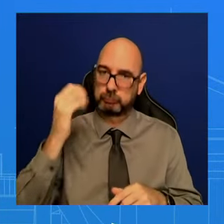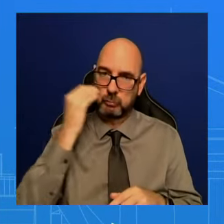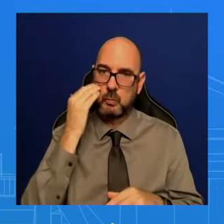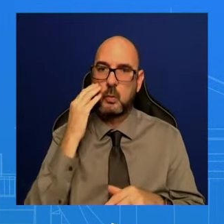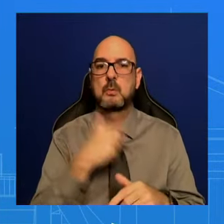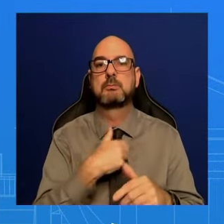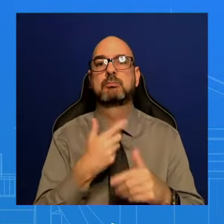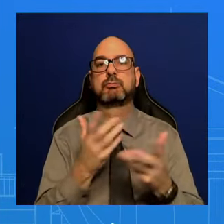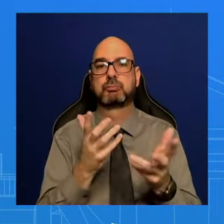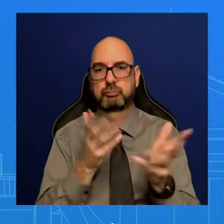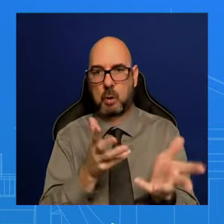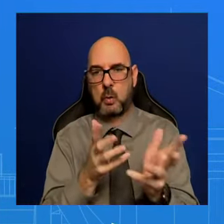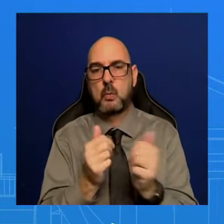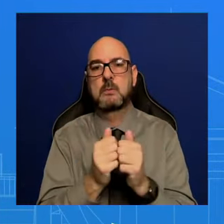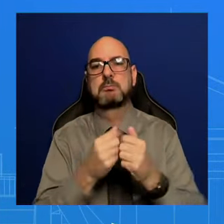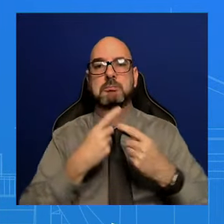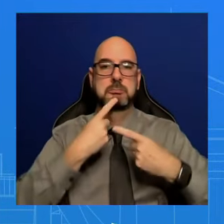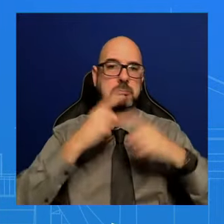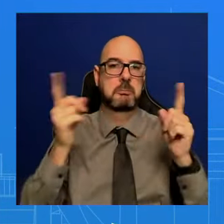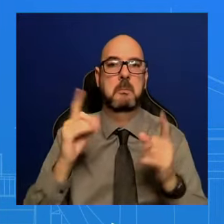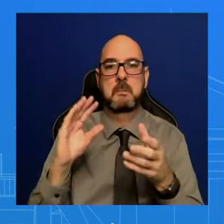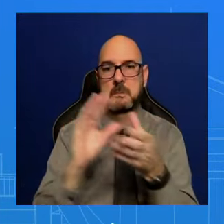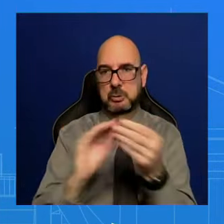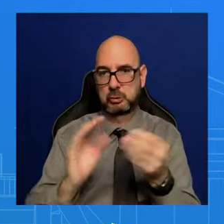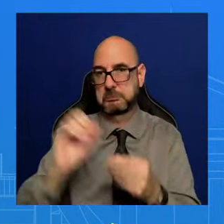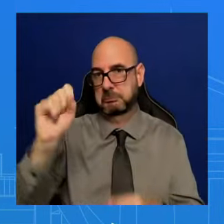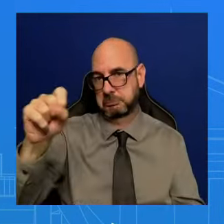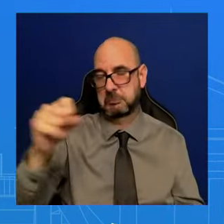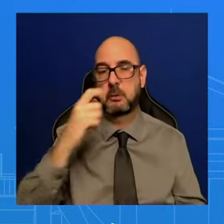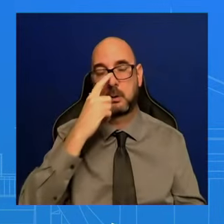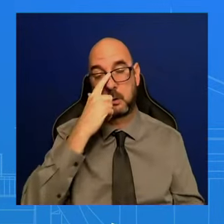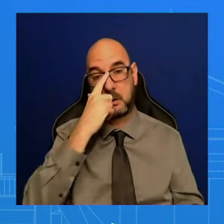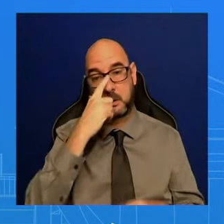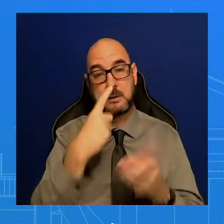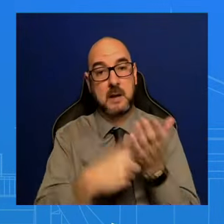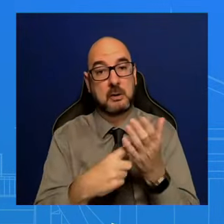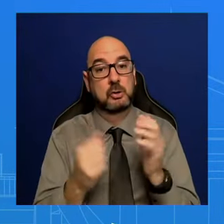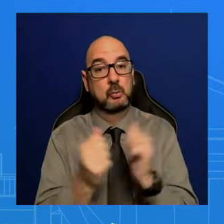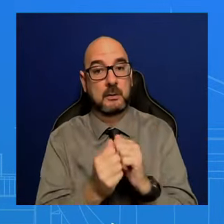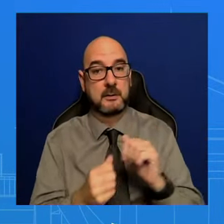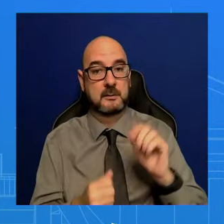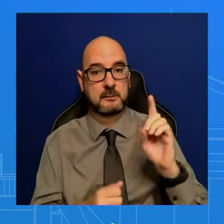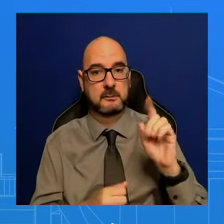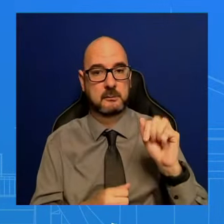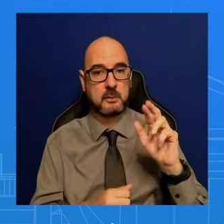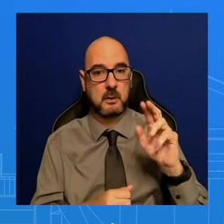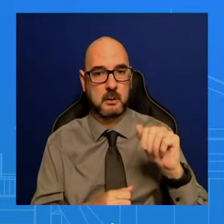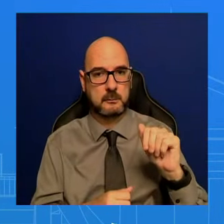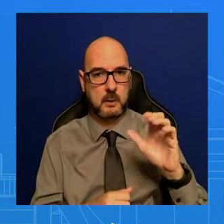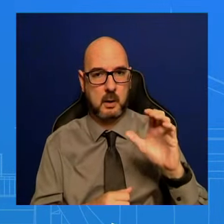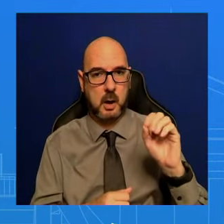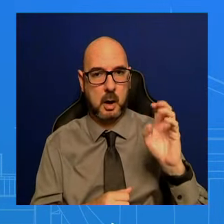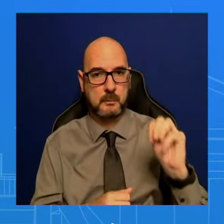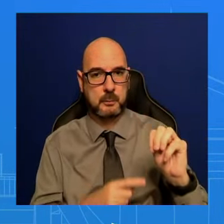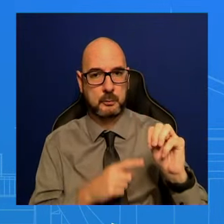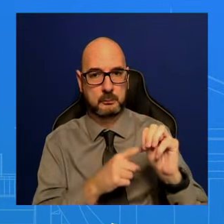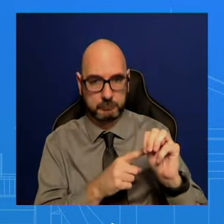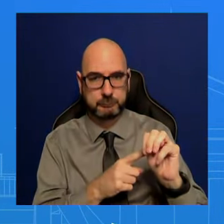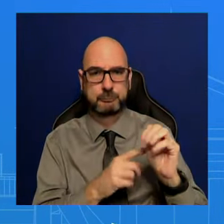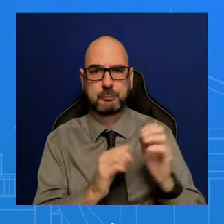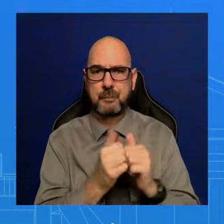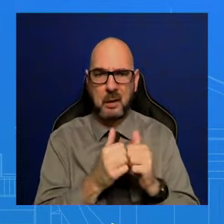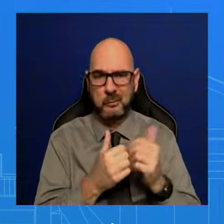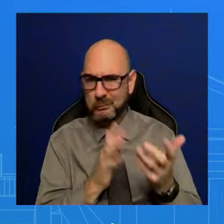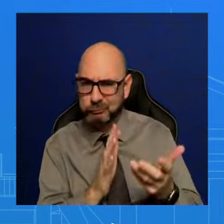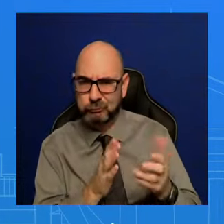some time now with CARICOM, our Haitian partners, how we see the path forward, and that is restoring democratic order in Haiti